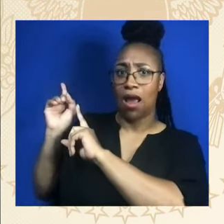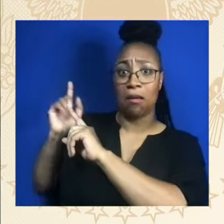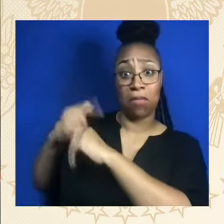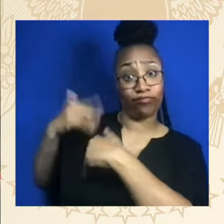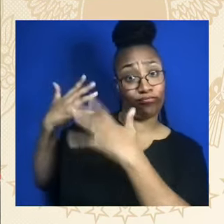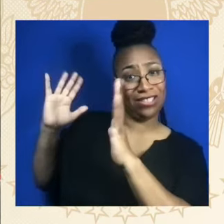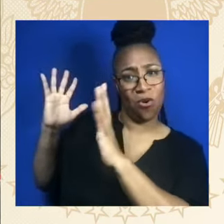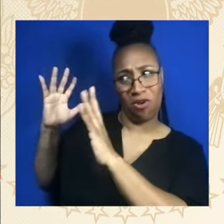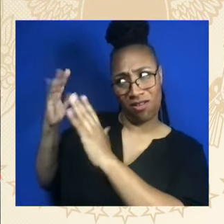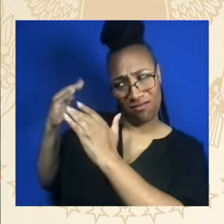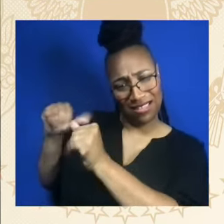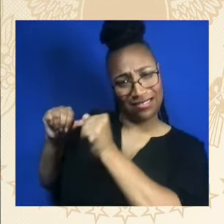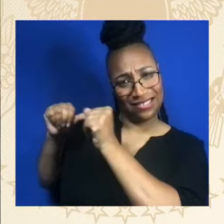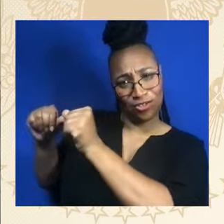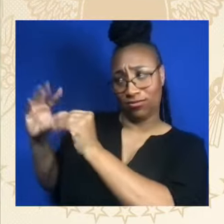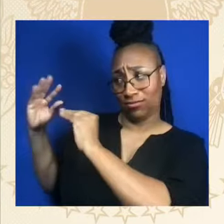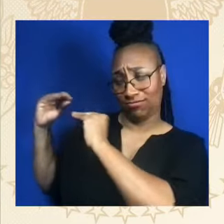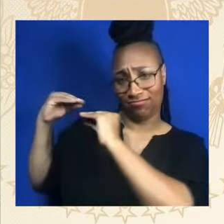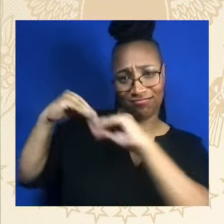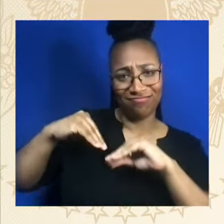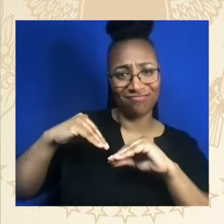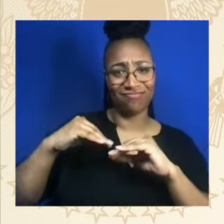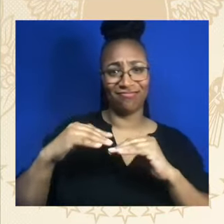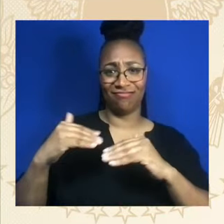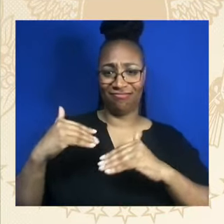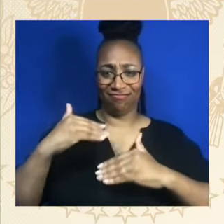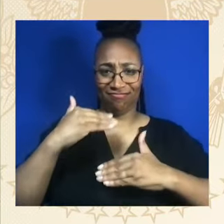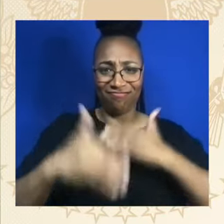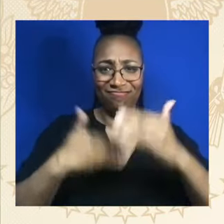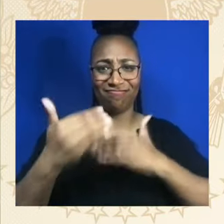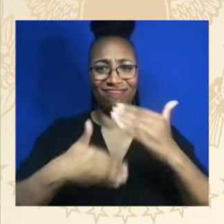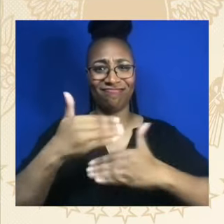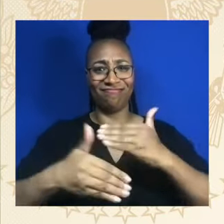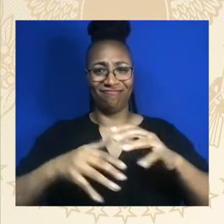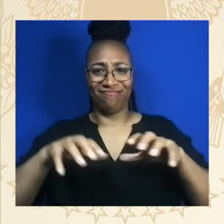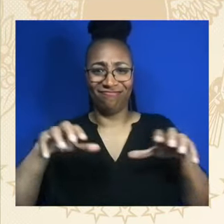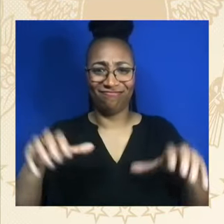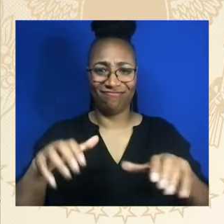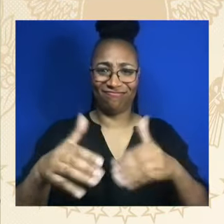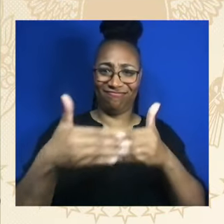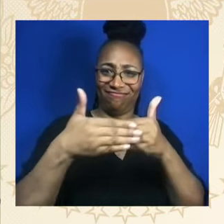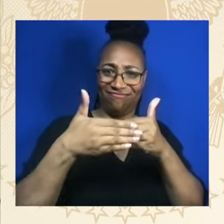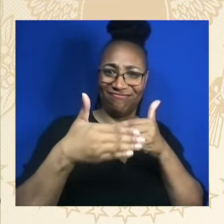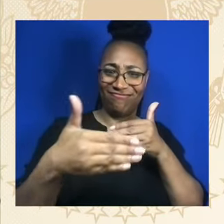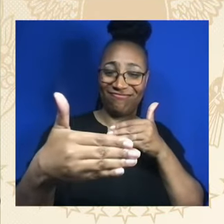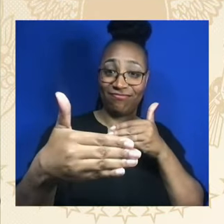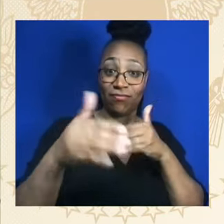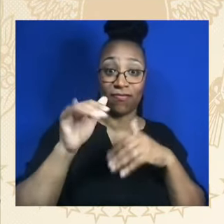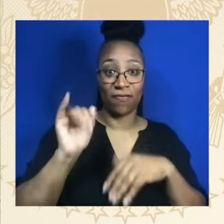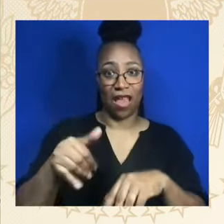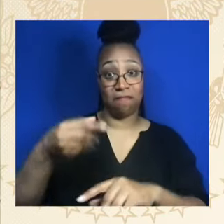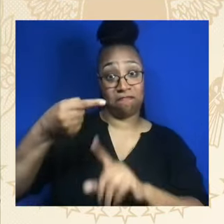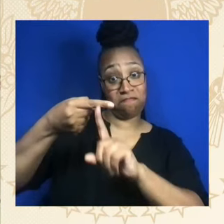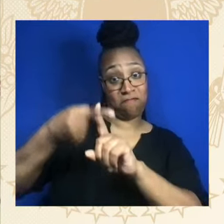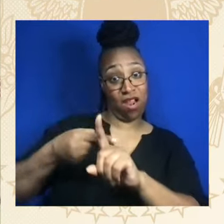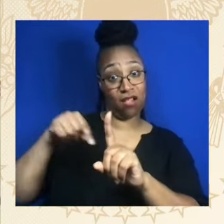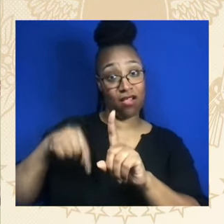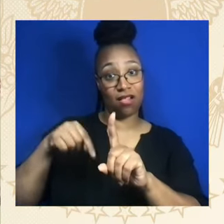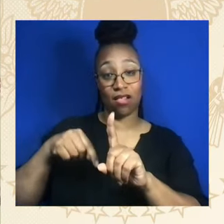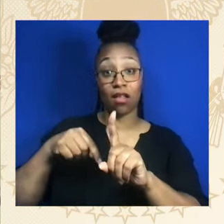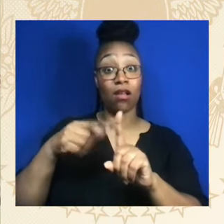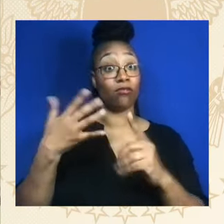This month and all year round, we must recognize the full arc